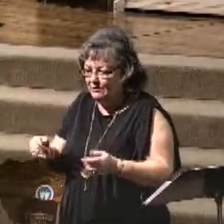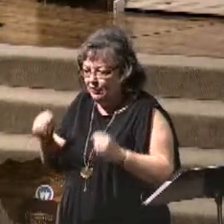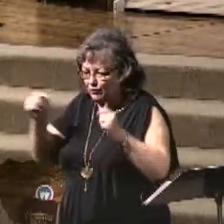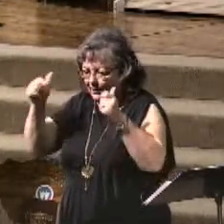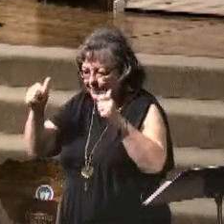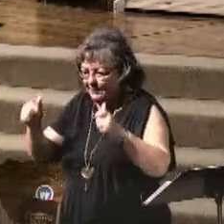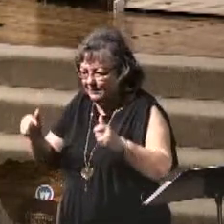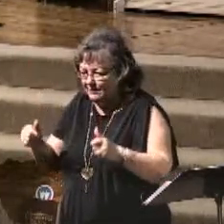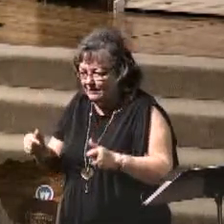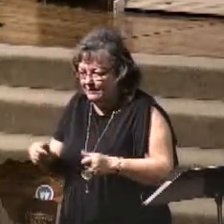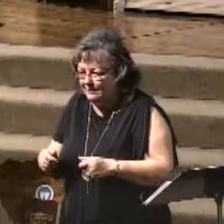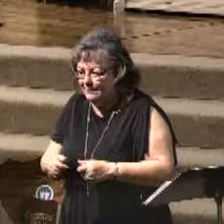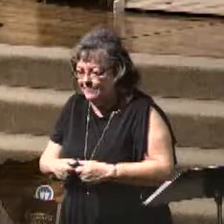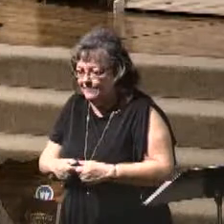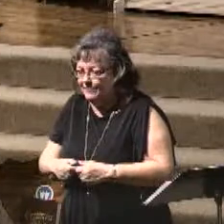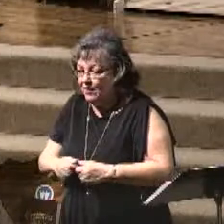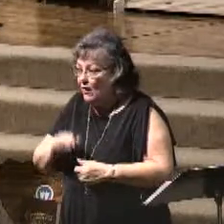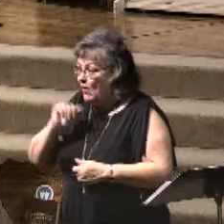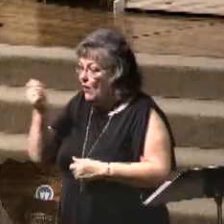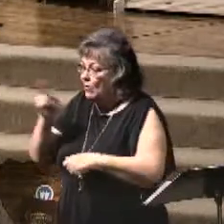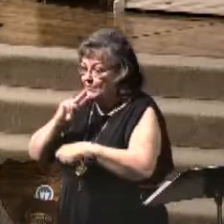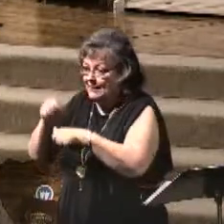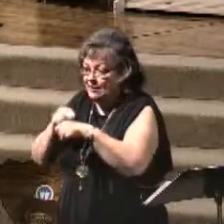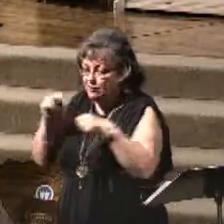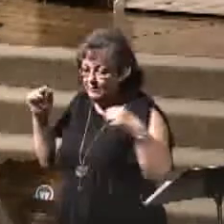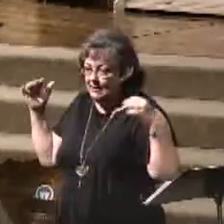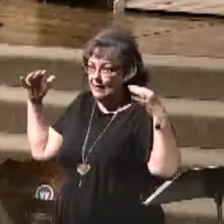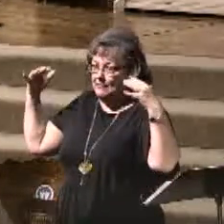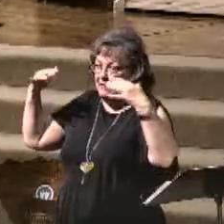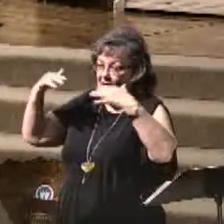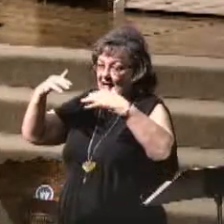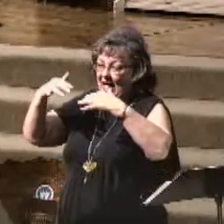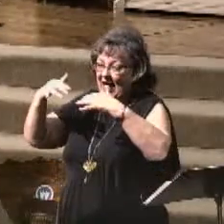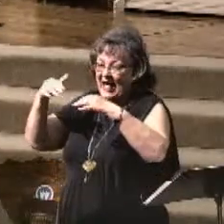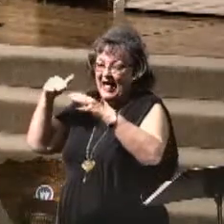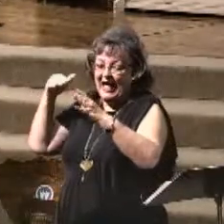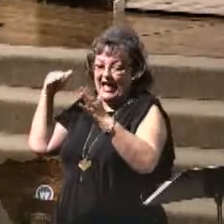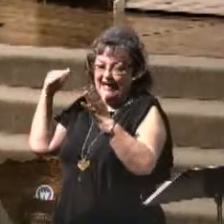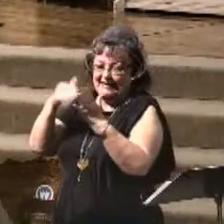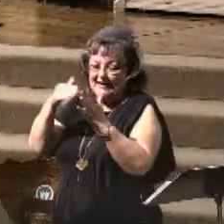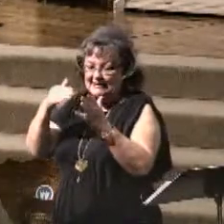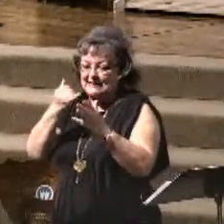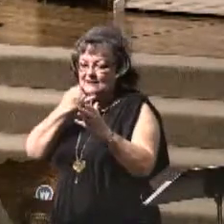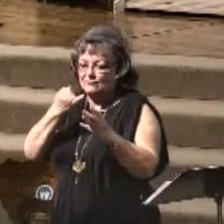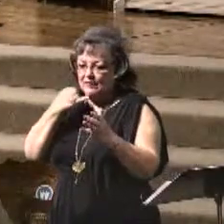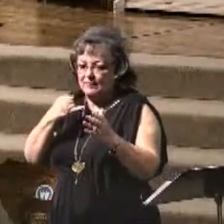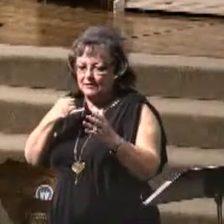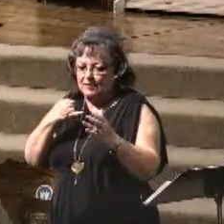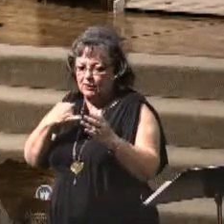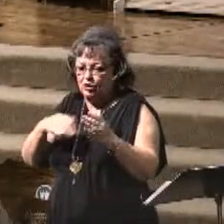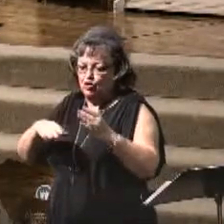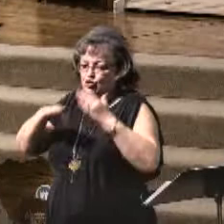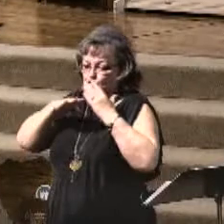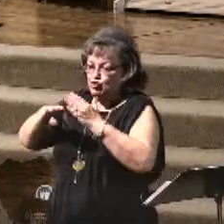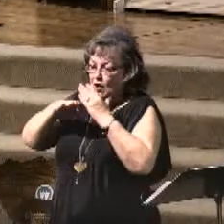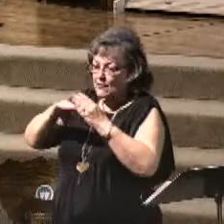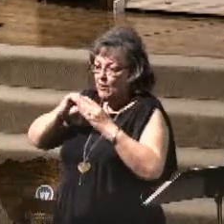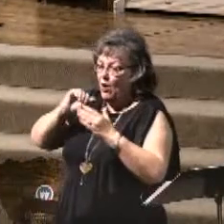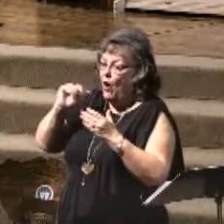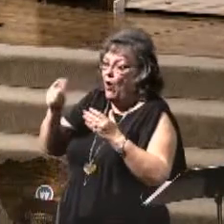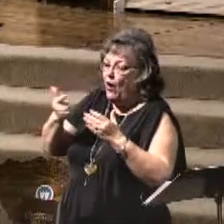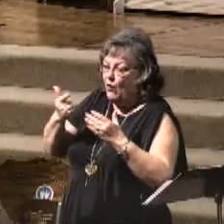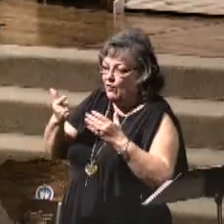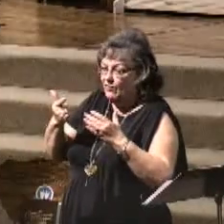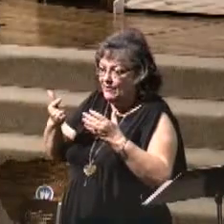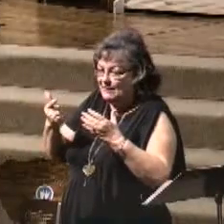You see, all the nations will be gathered together against Israel to try to put a stop to all this, thinking that Israel